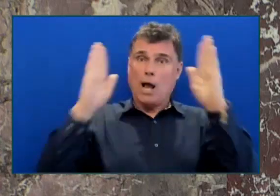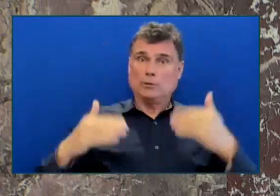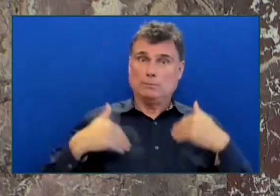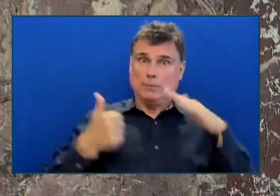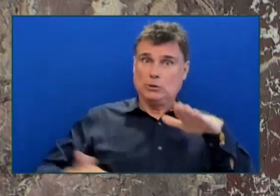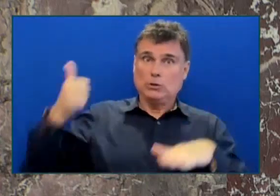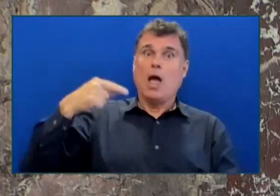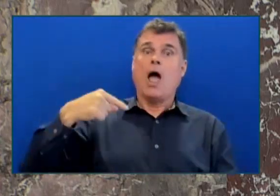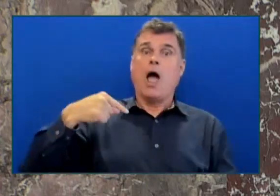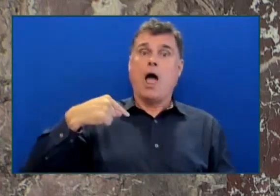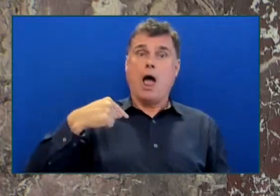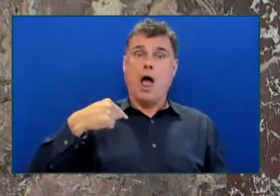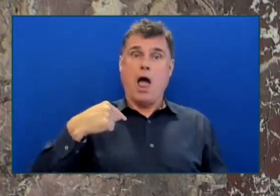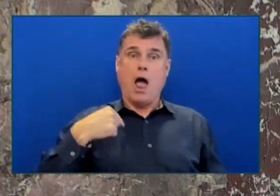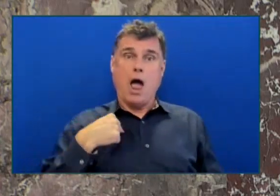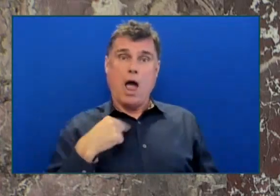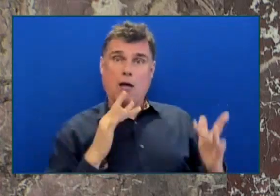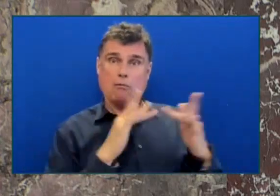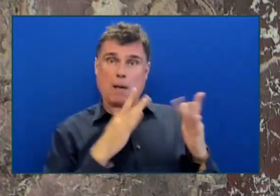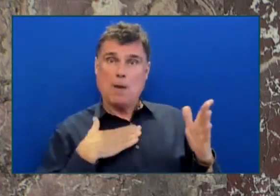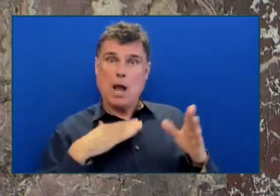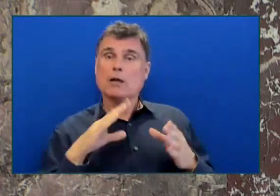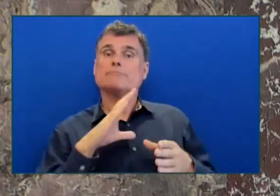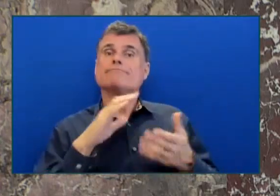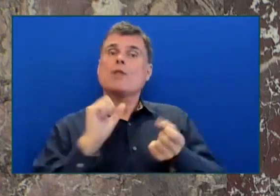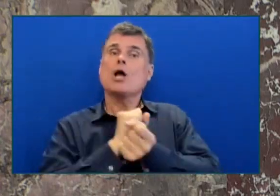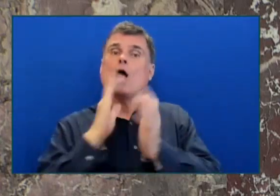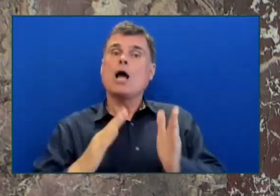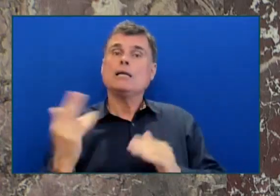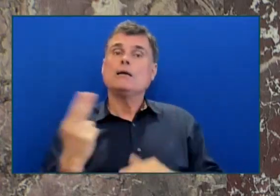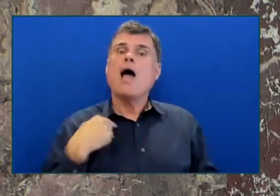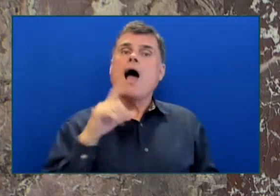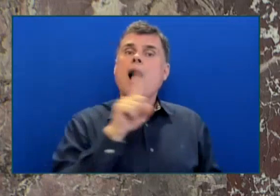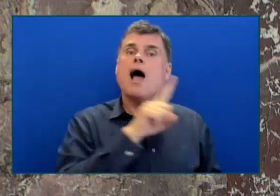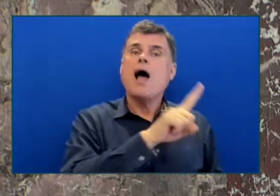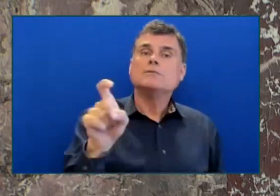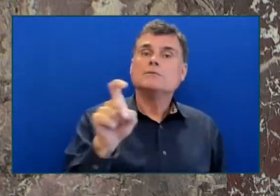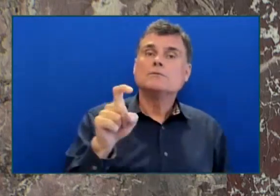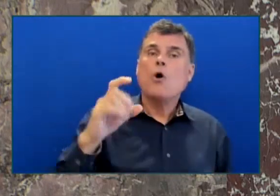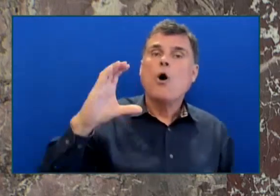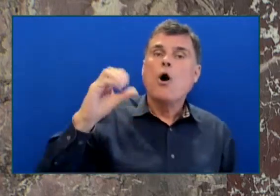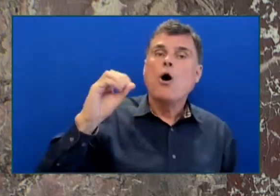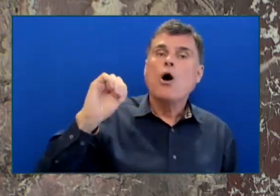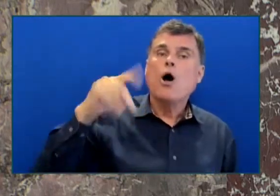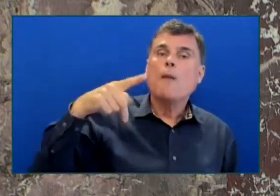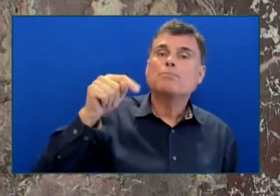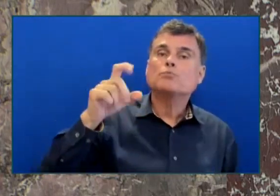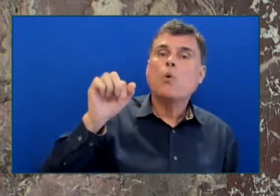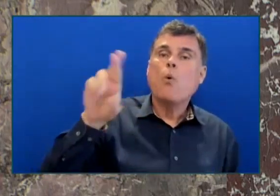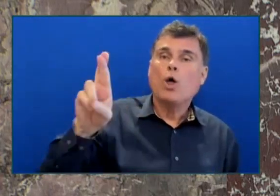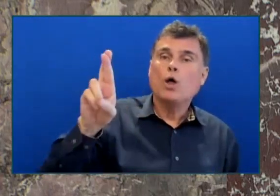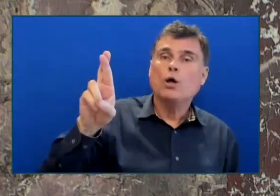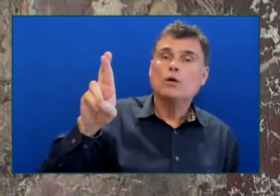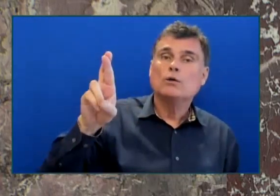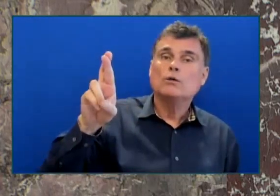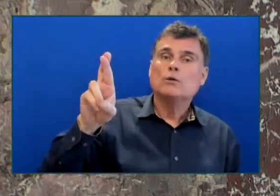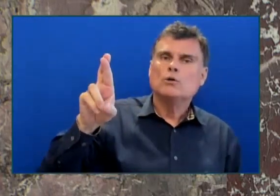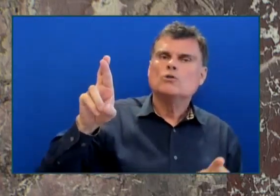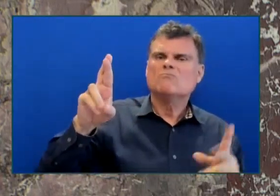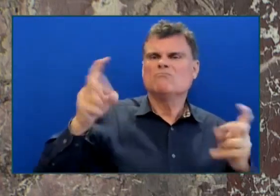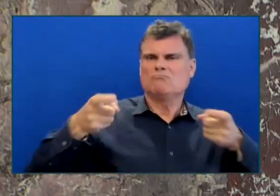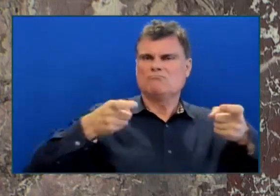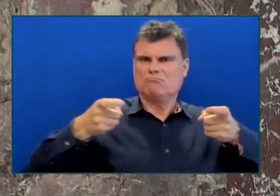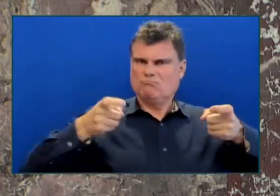General to initiate a forensic investigation of BC Housing. And I shared the Member's concern about the spike in funding